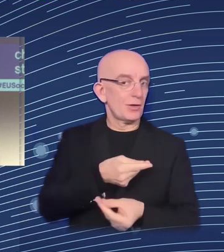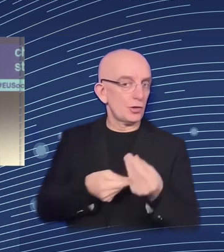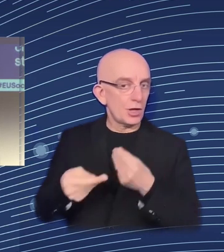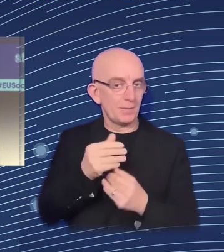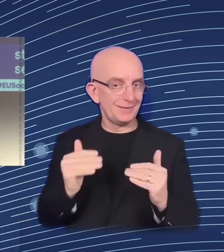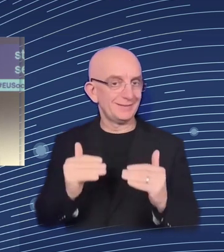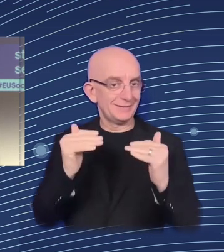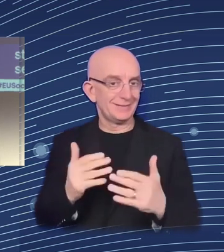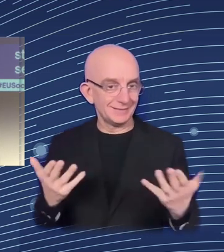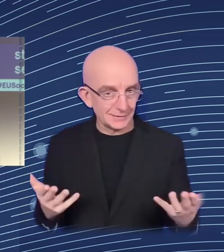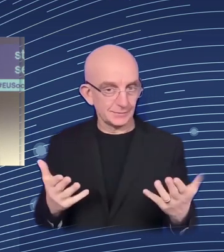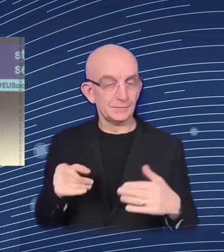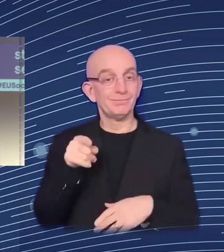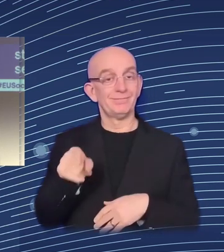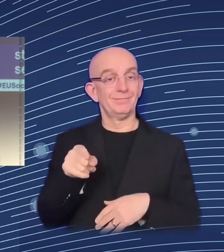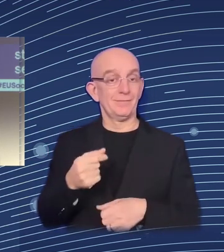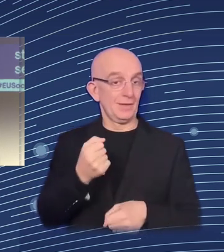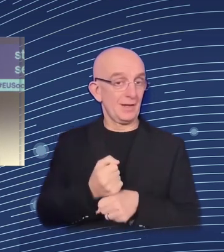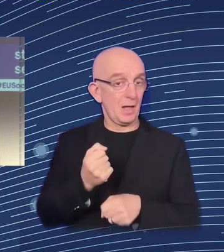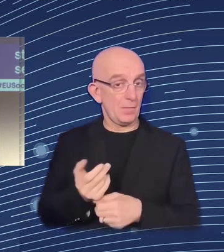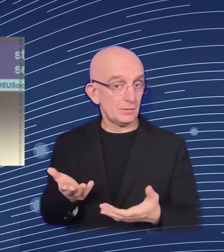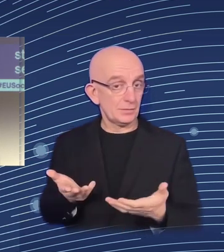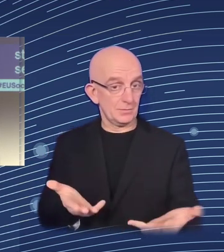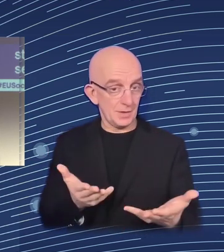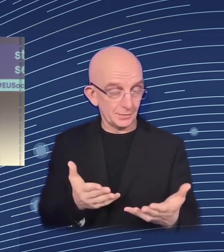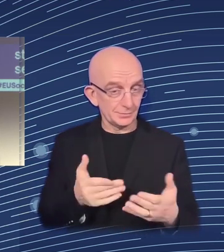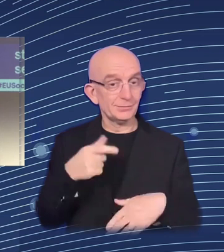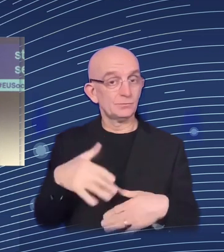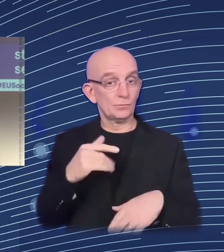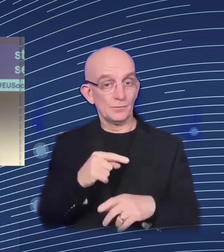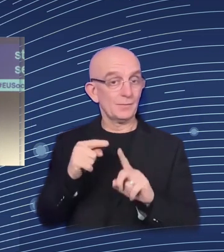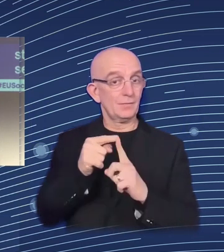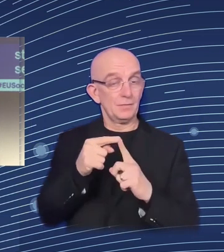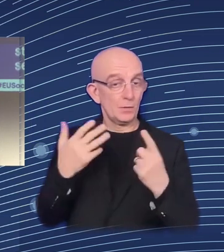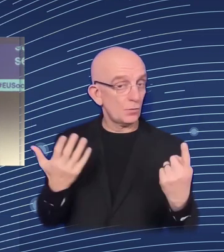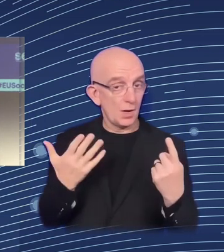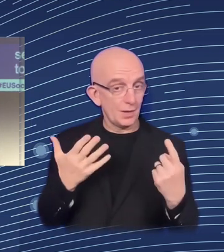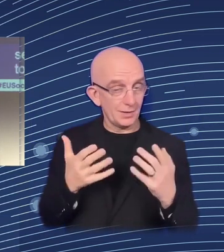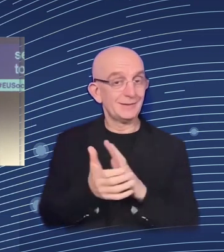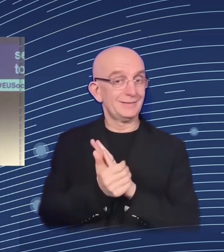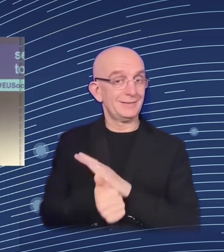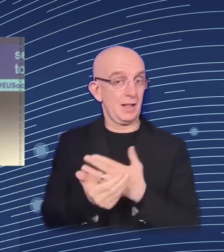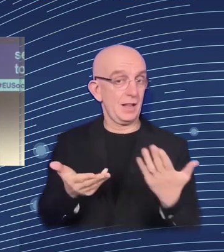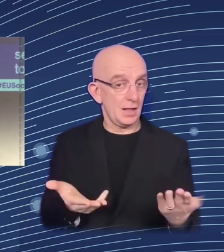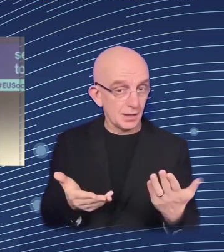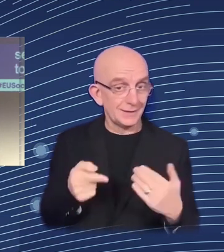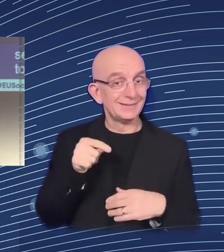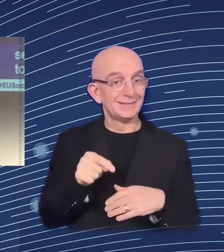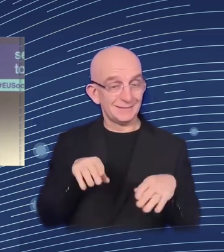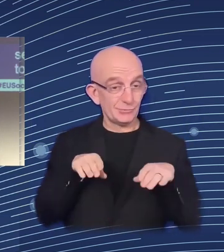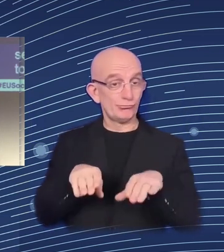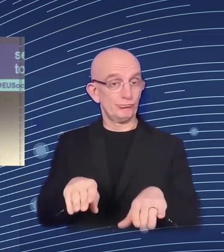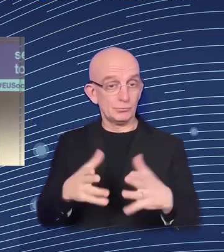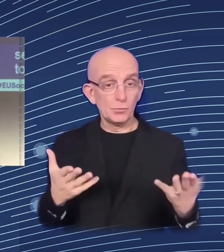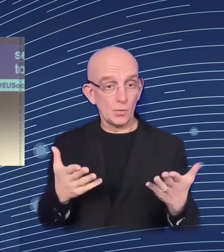people have the capacity or the ability to meet the labor market requirement by acquiring the